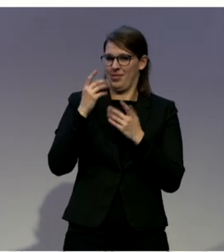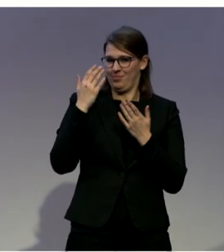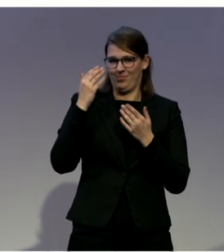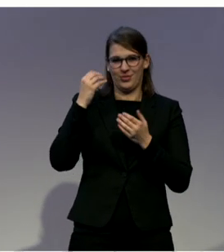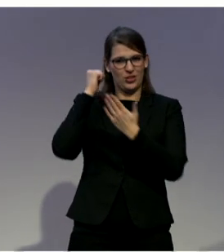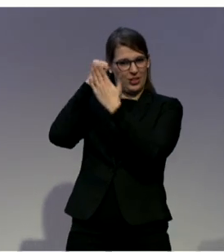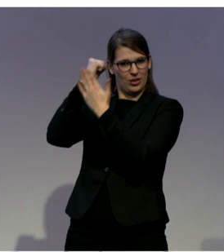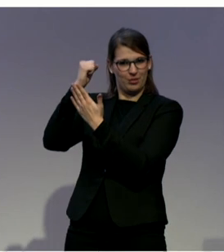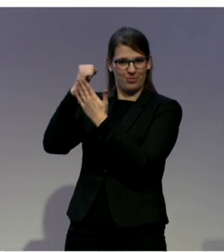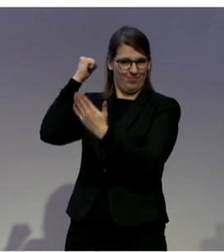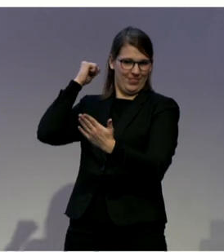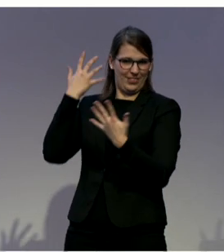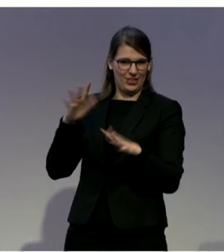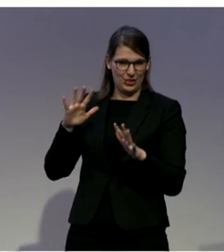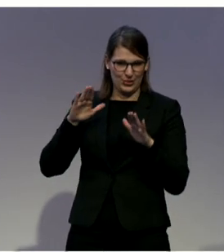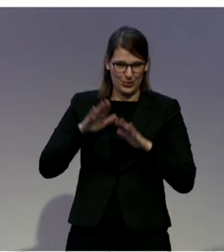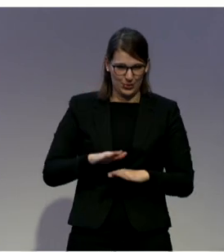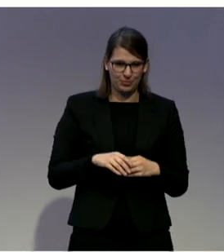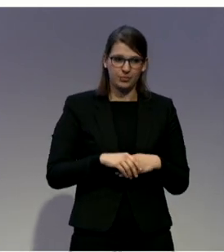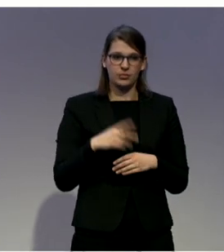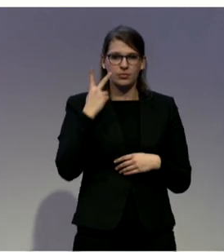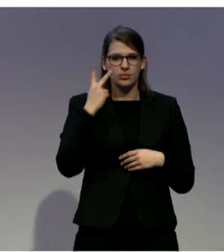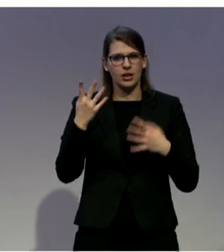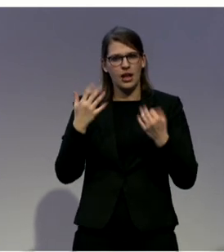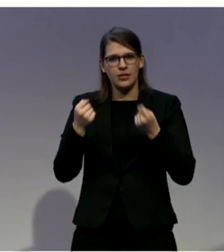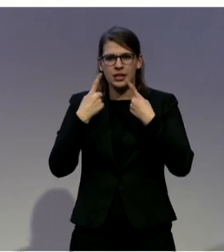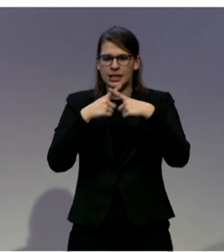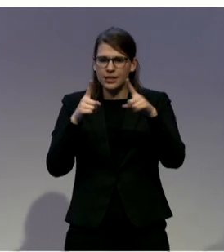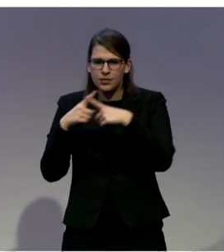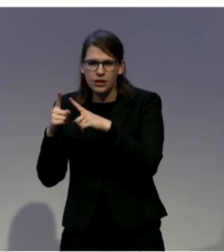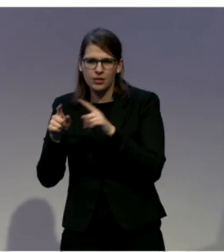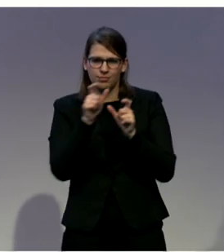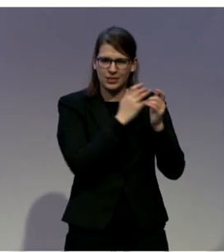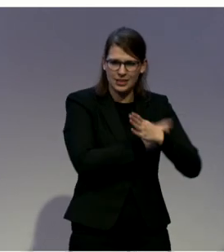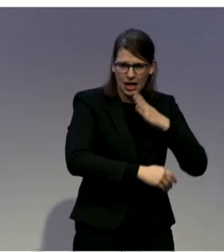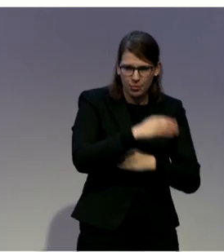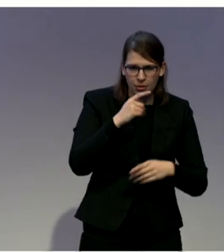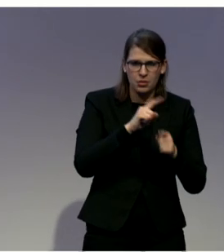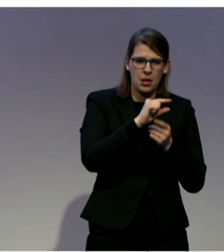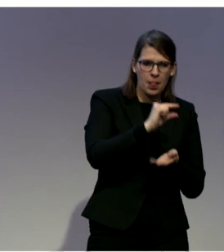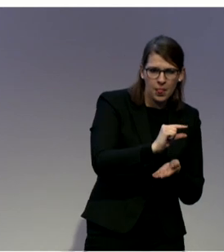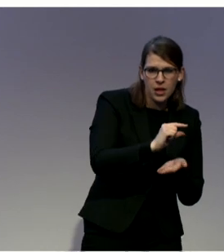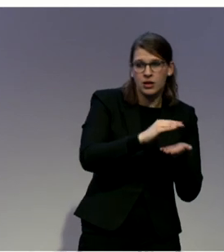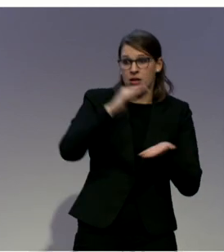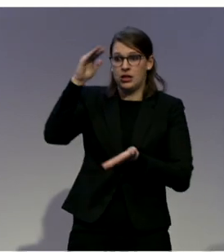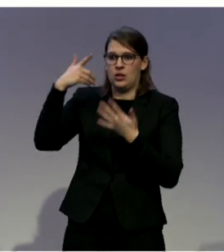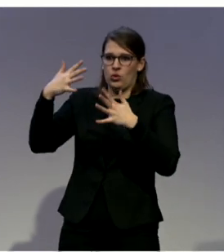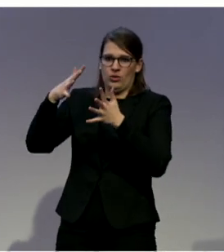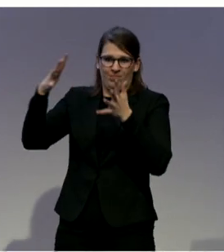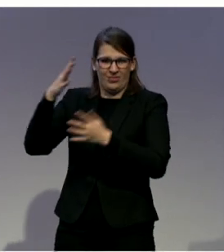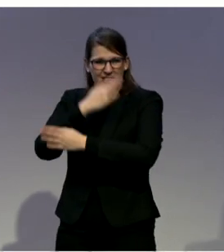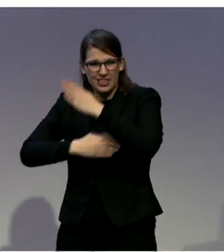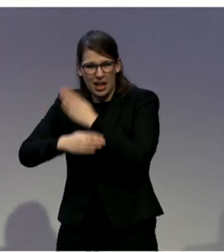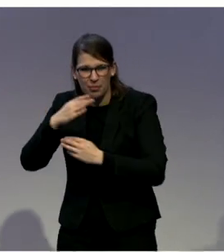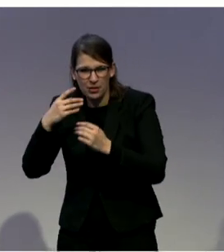people with severe disabilities. And they need more support. And on the other part of the scale are